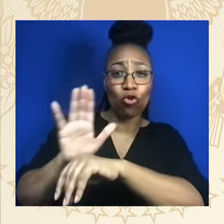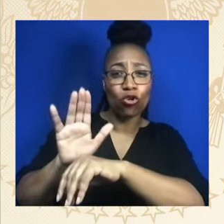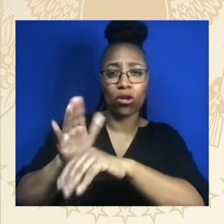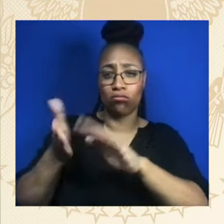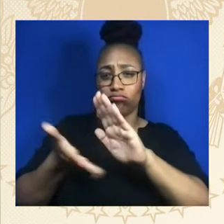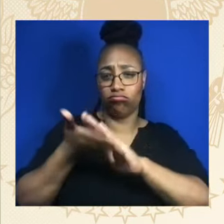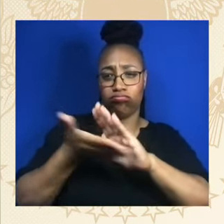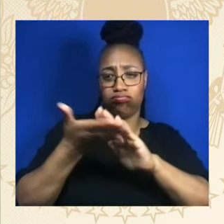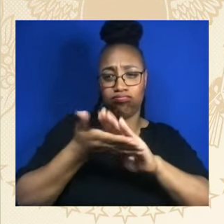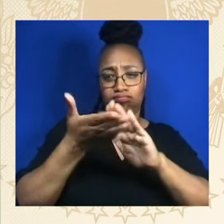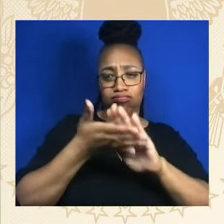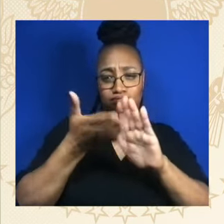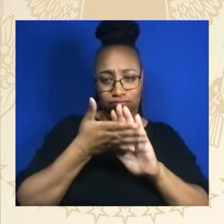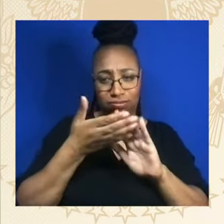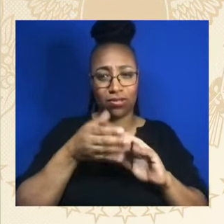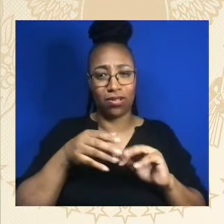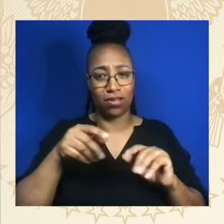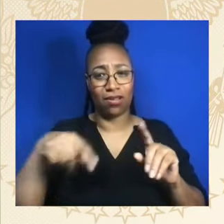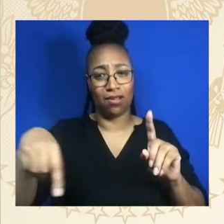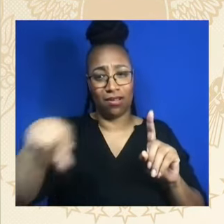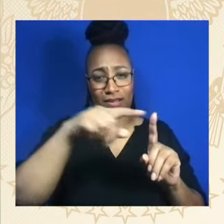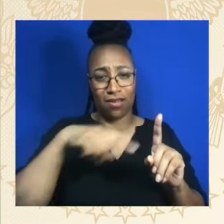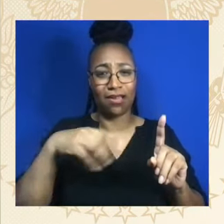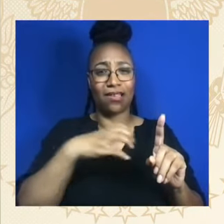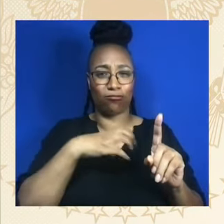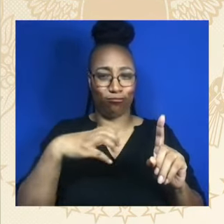happens to be the congressman from the state of Delaware.